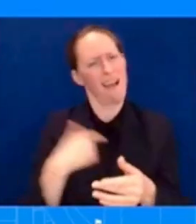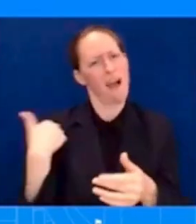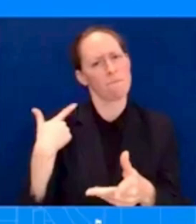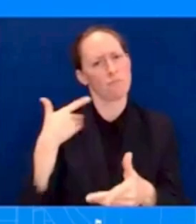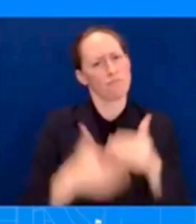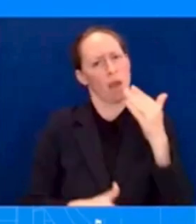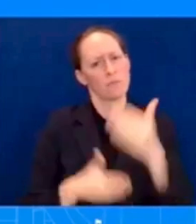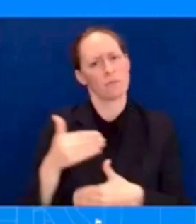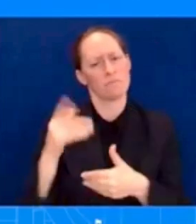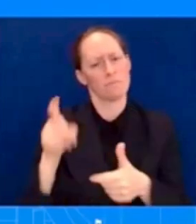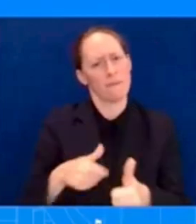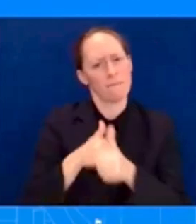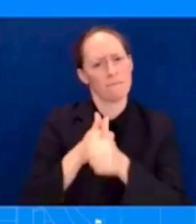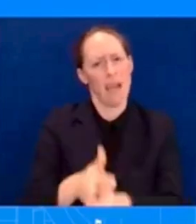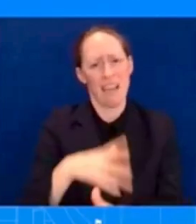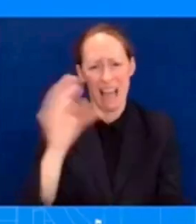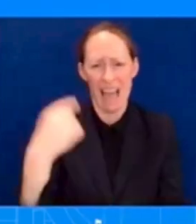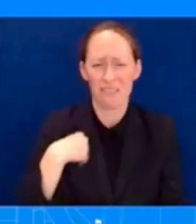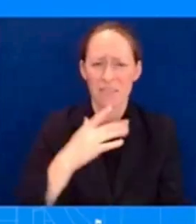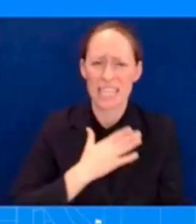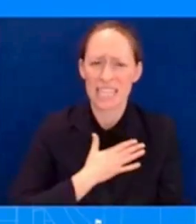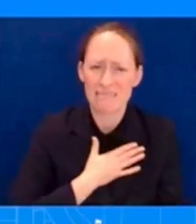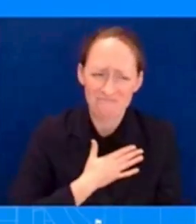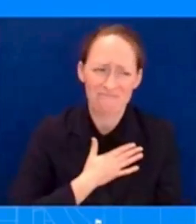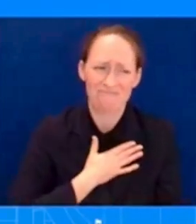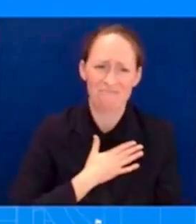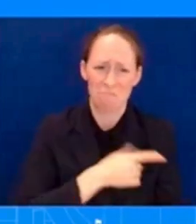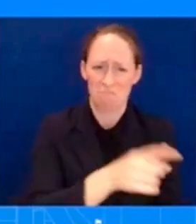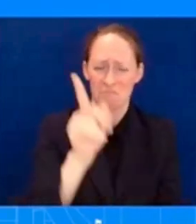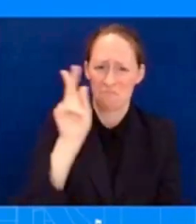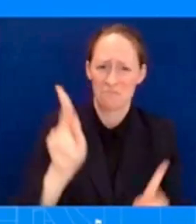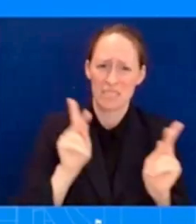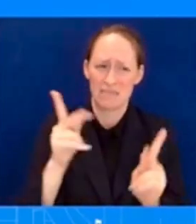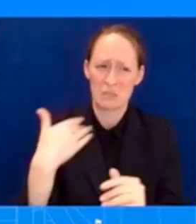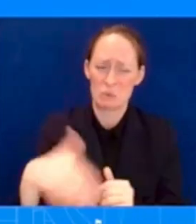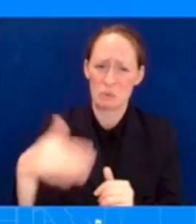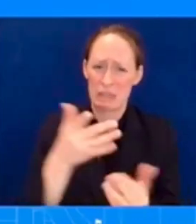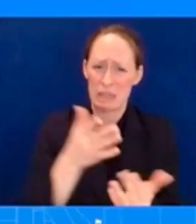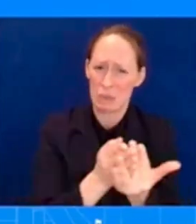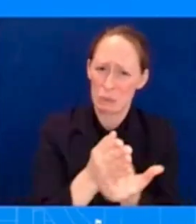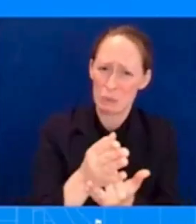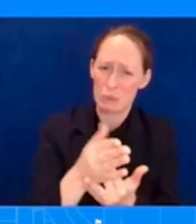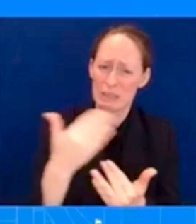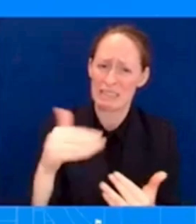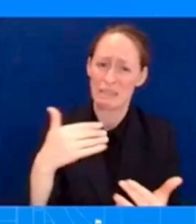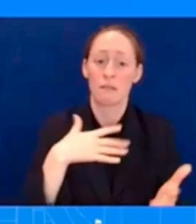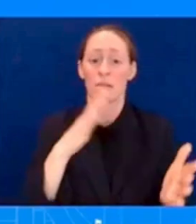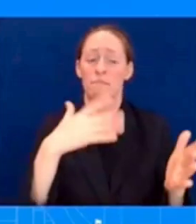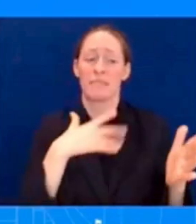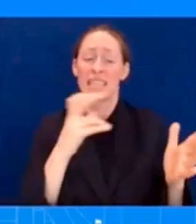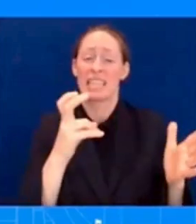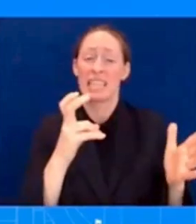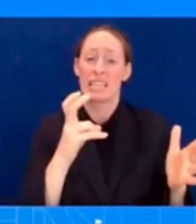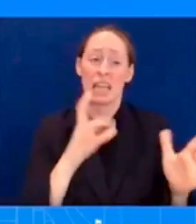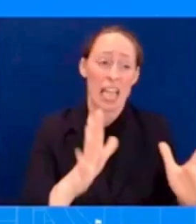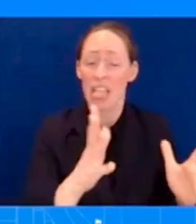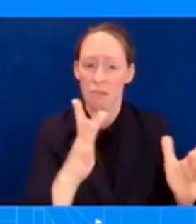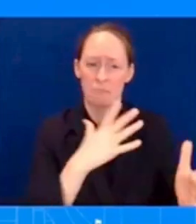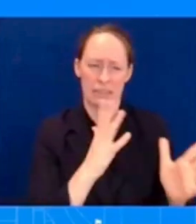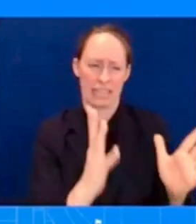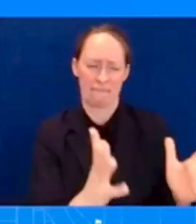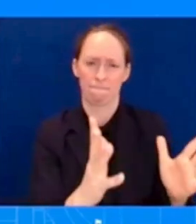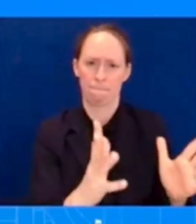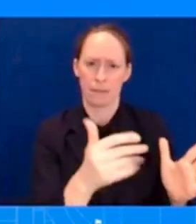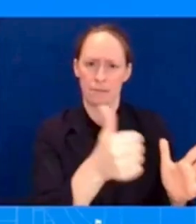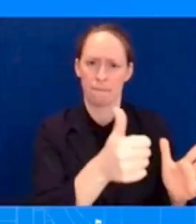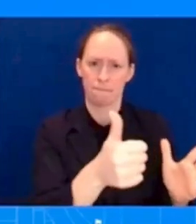everybody and so we need to give them the space and time to do that we have brought in additional canine dogs cadaver dogs they